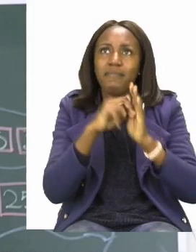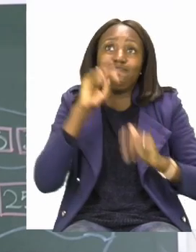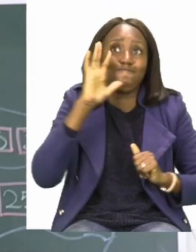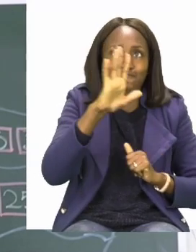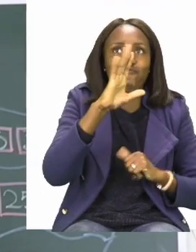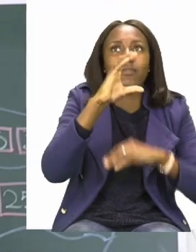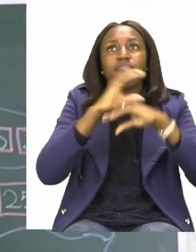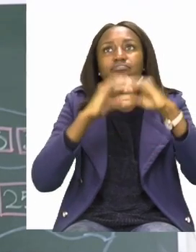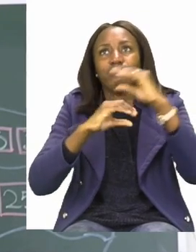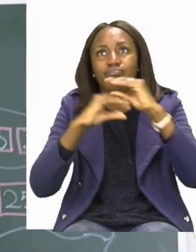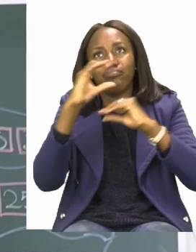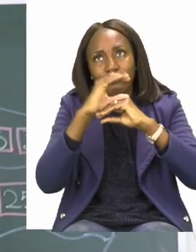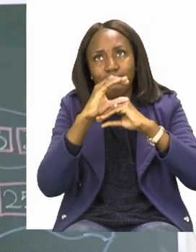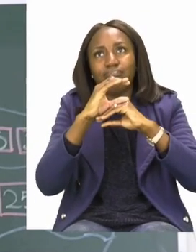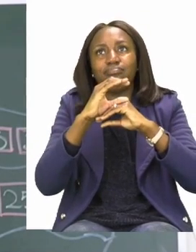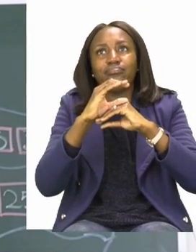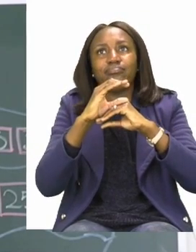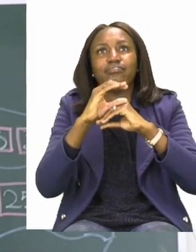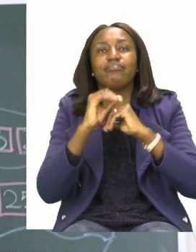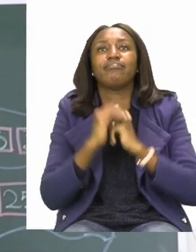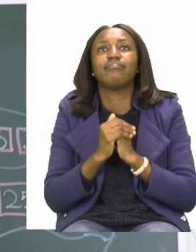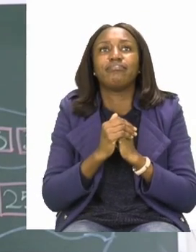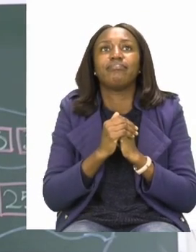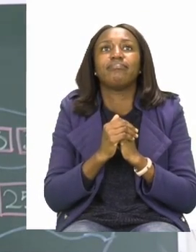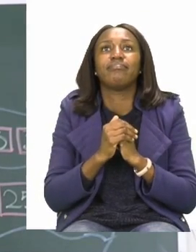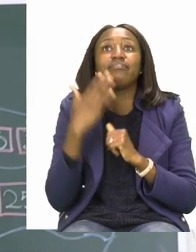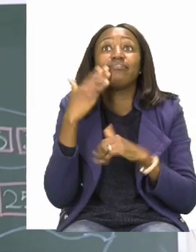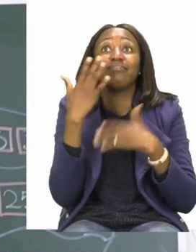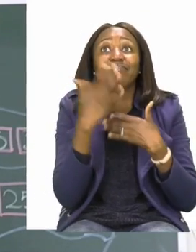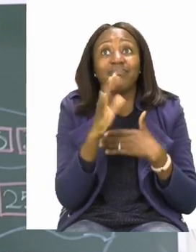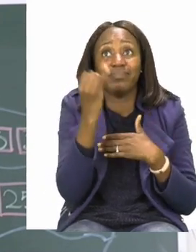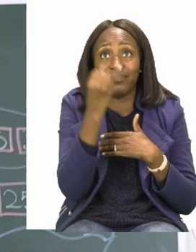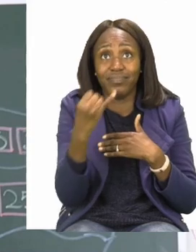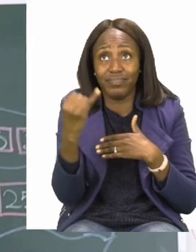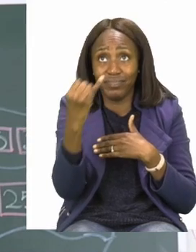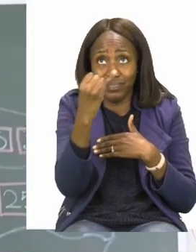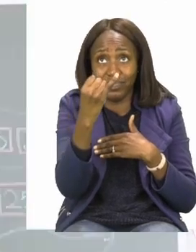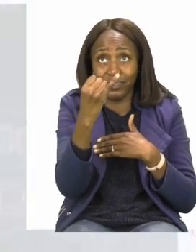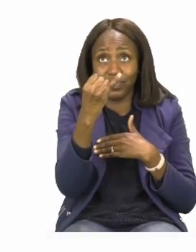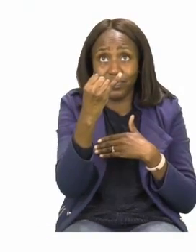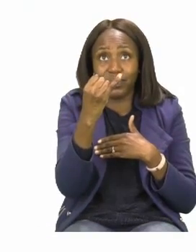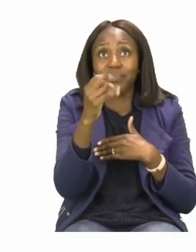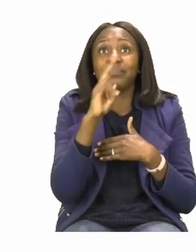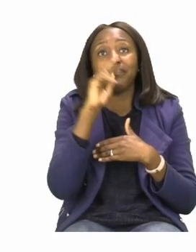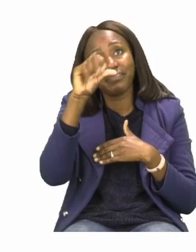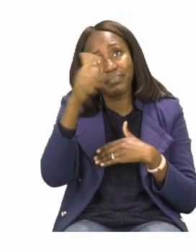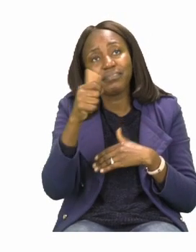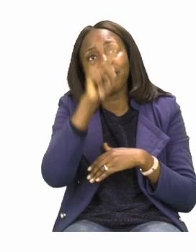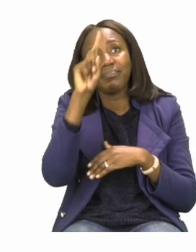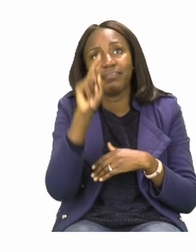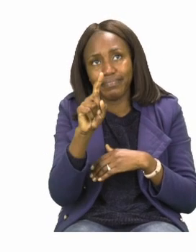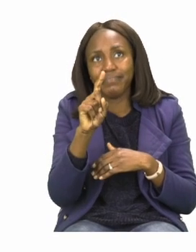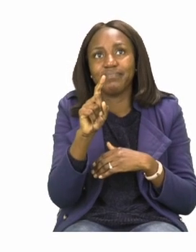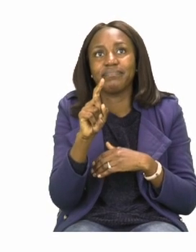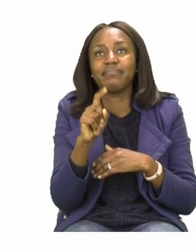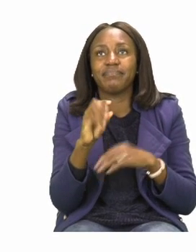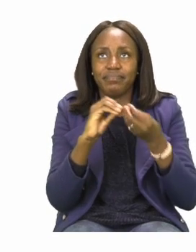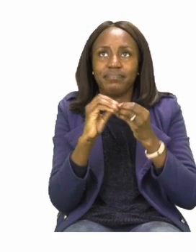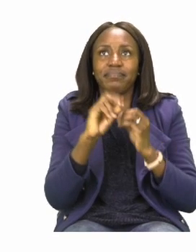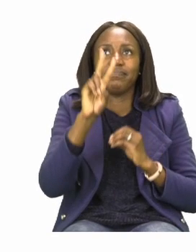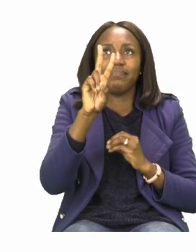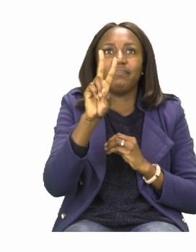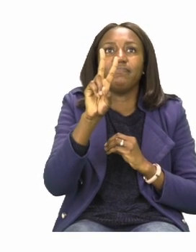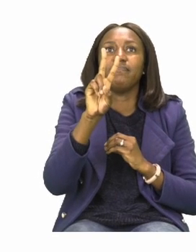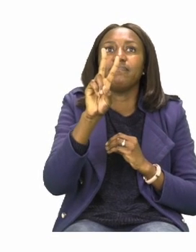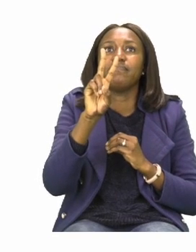bricks on your pictograph, it's now time to answer some other questions. So, let's take a look at number two.